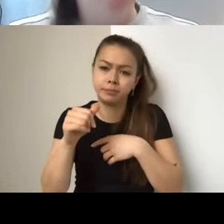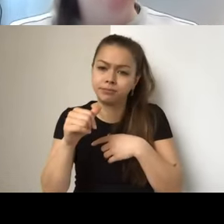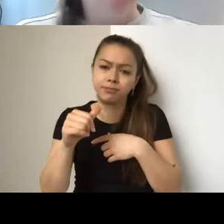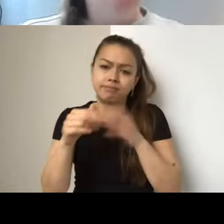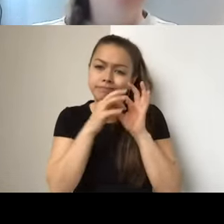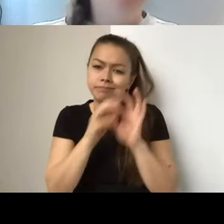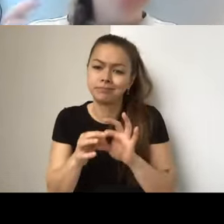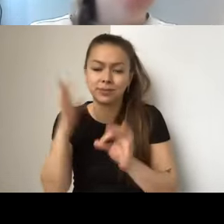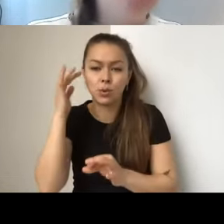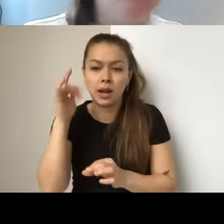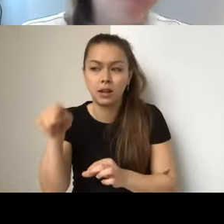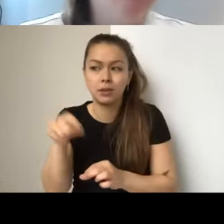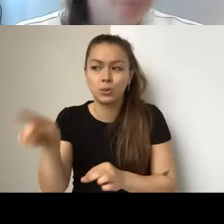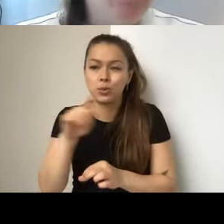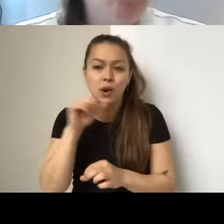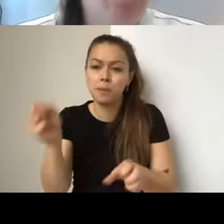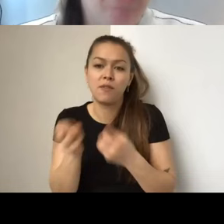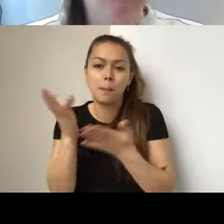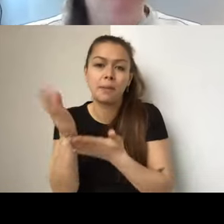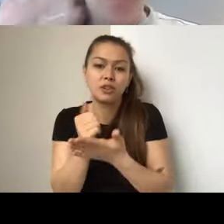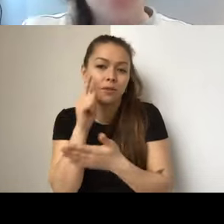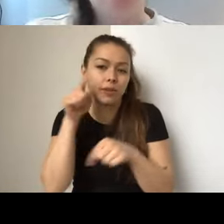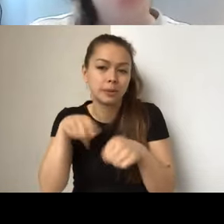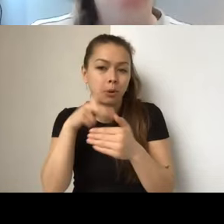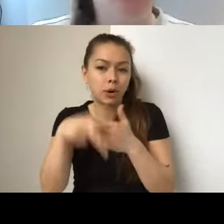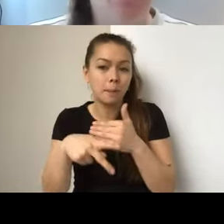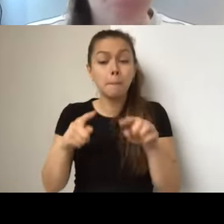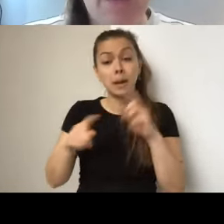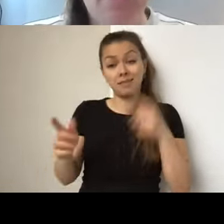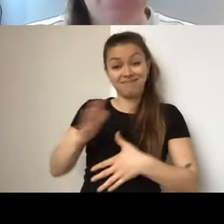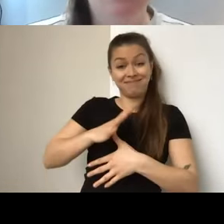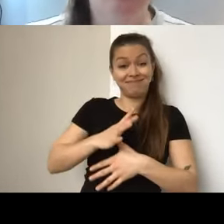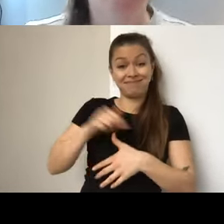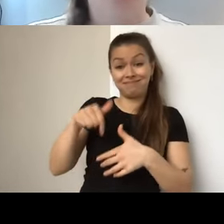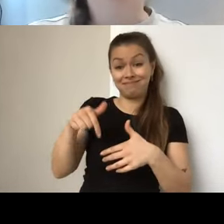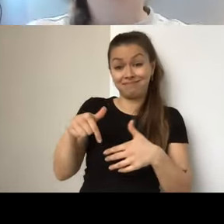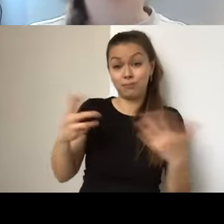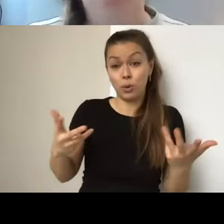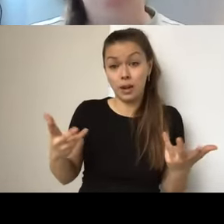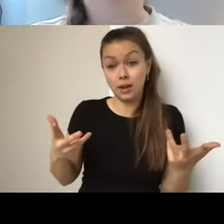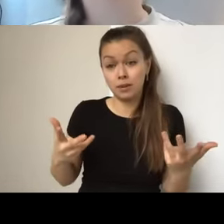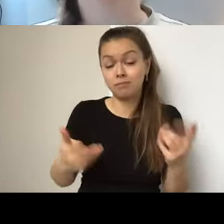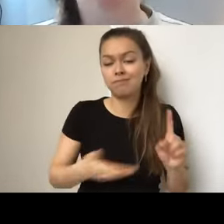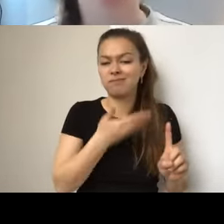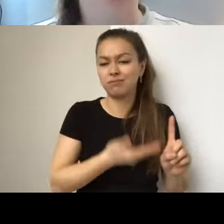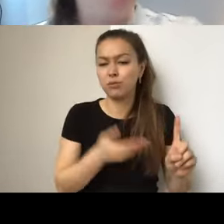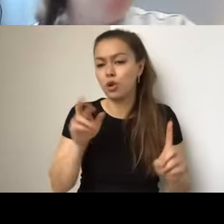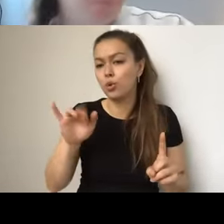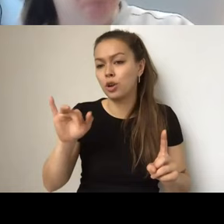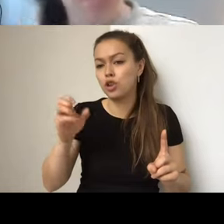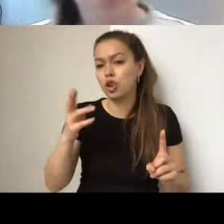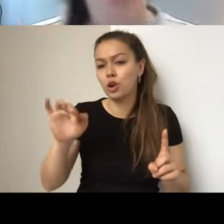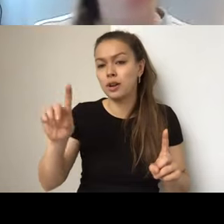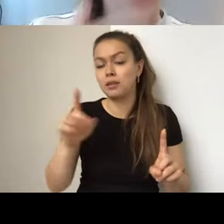program. But the main thing for this program is that Richard is one of our panelists, we will also put together a group of artists,